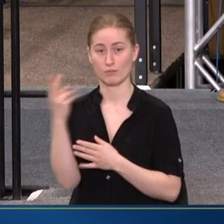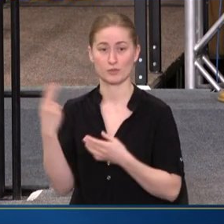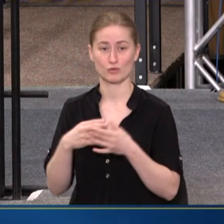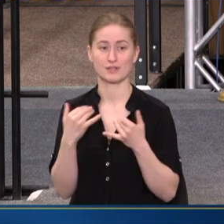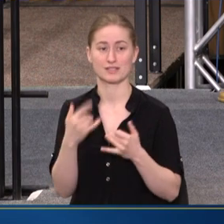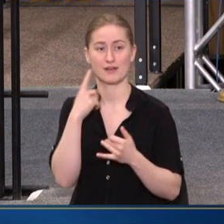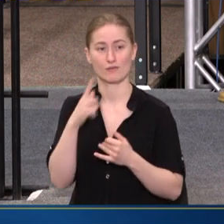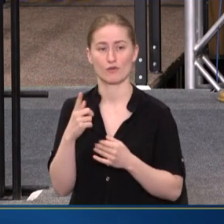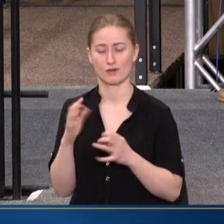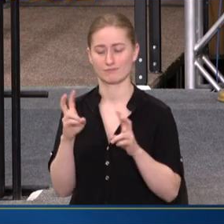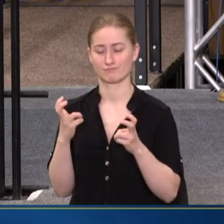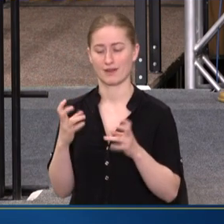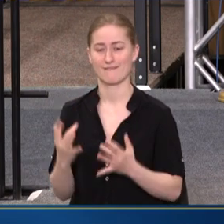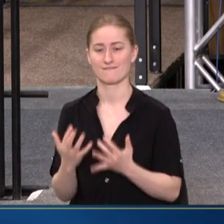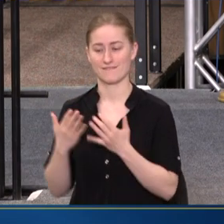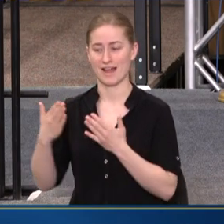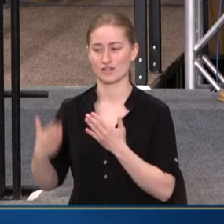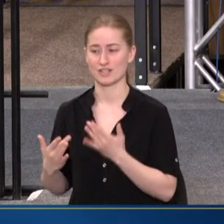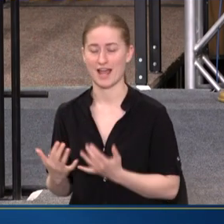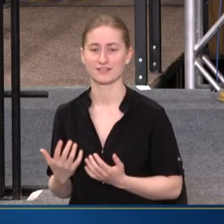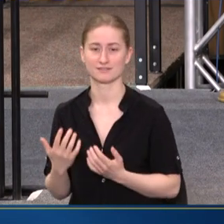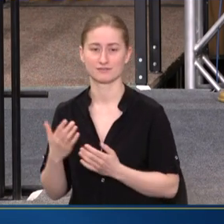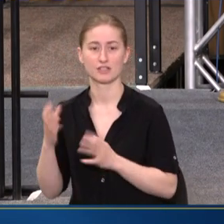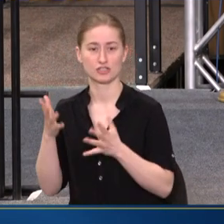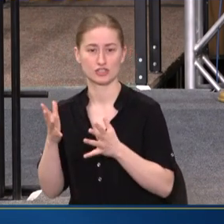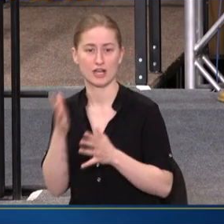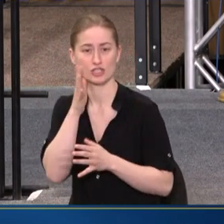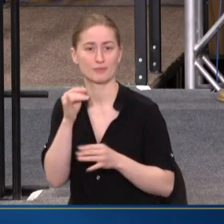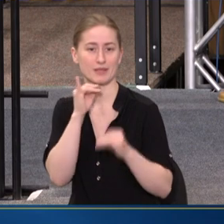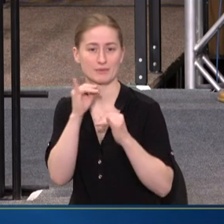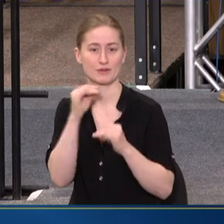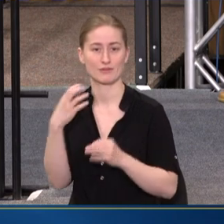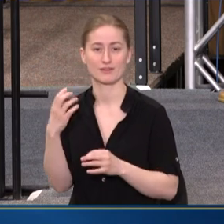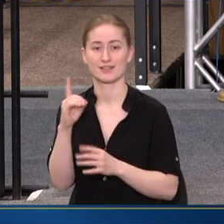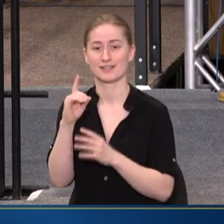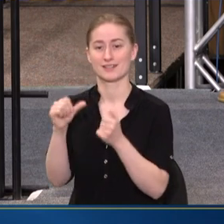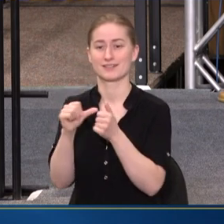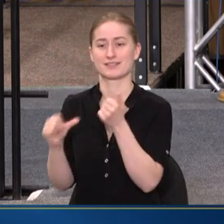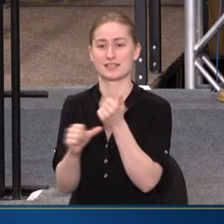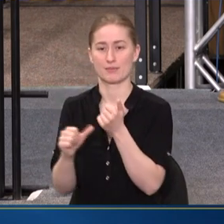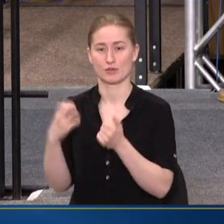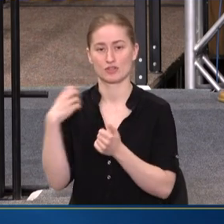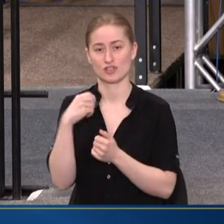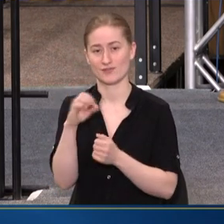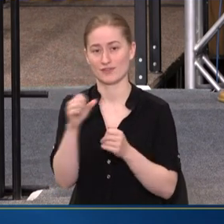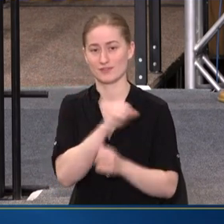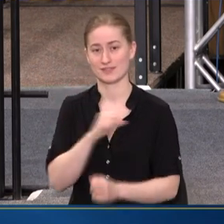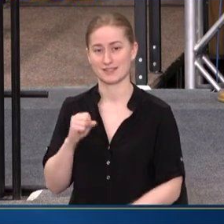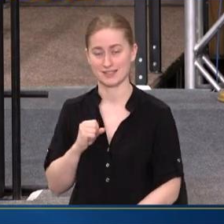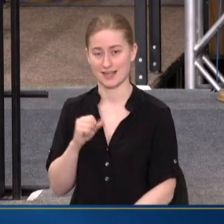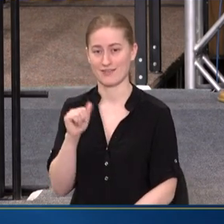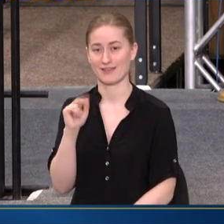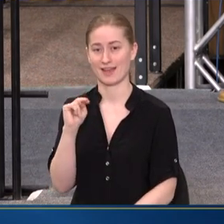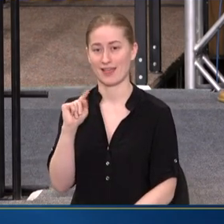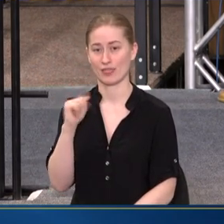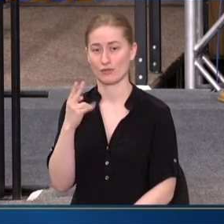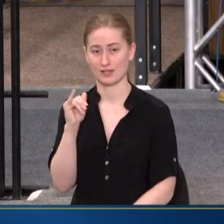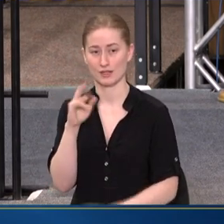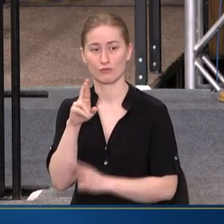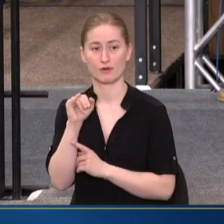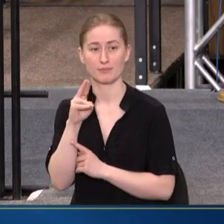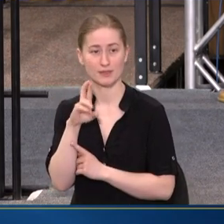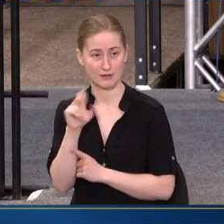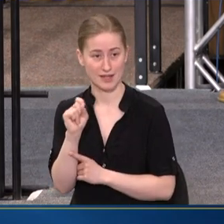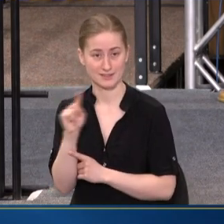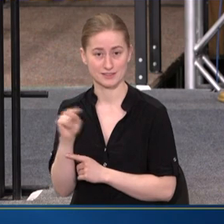FIERSIDE CHAT WHERE SHE'LL BE INTERVIEWED BY THE DEPUTY CHIEF OF STAFF, ANGELA RAMIREZ. BEFORE WELCOMING THEM UP HERE, JUST A